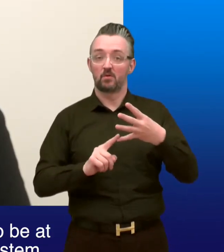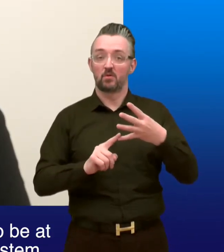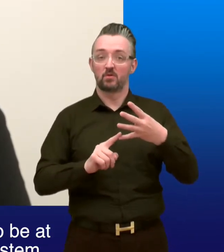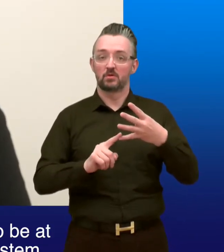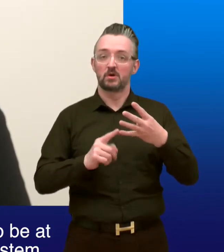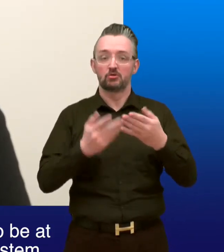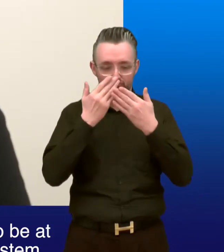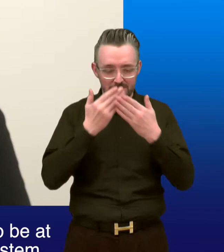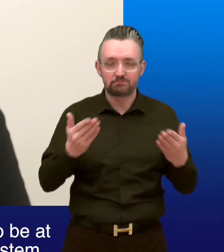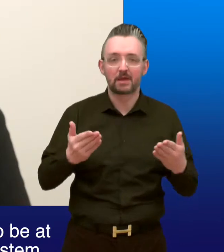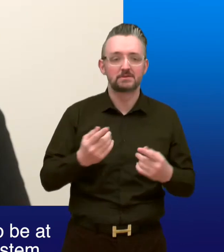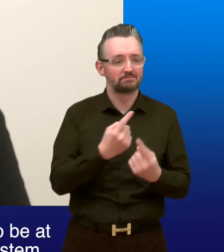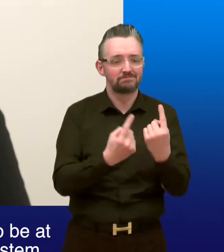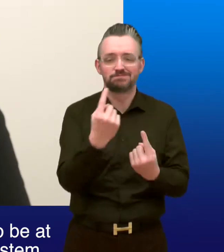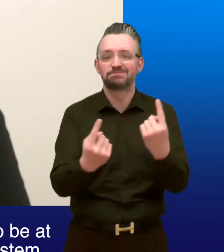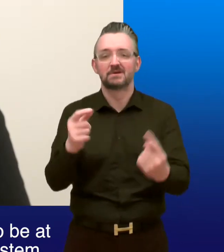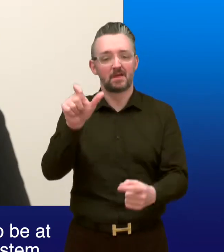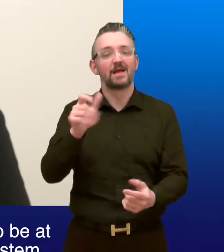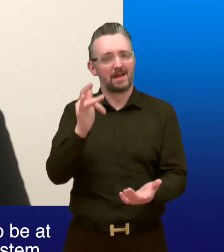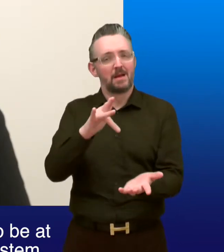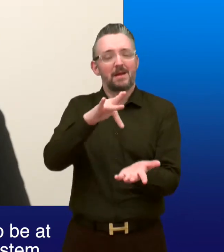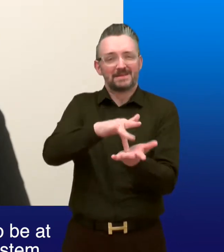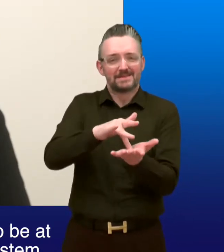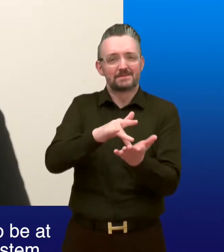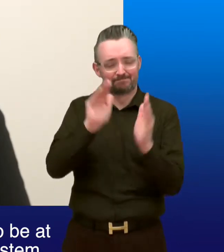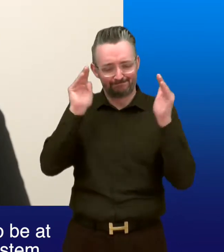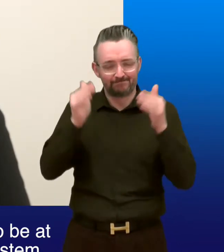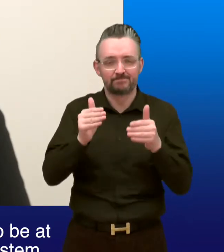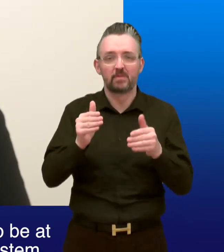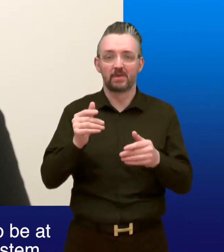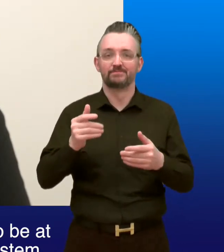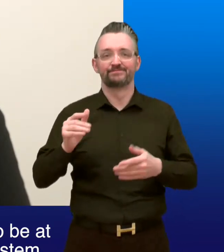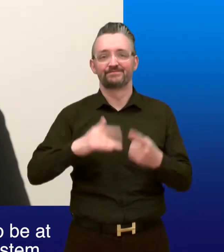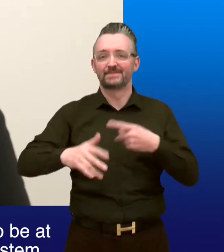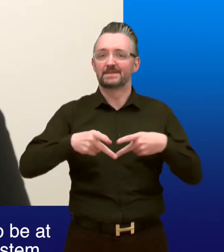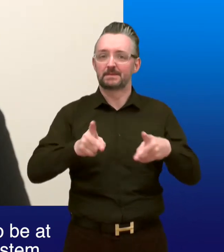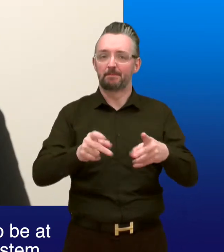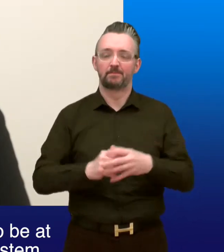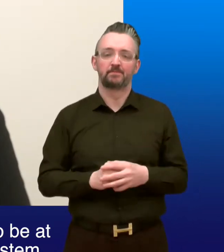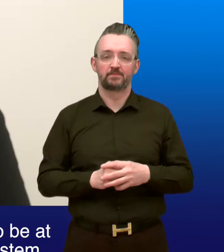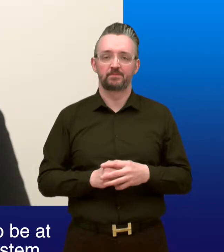4. Respect for the dignity of individuals is to be at the heart of the Scottish Social Security system.